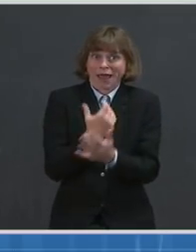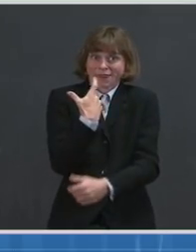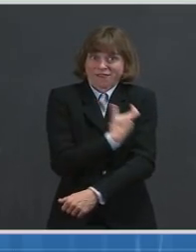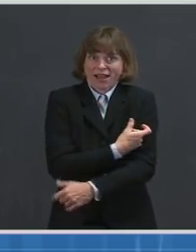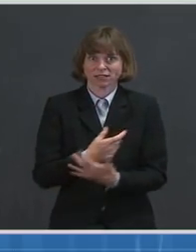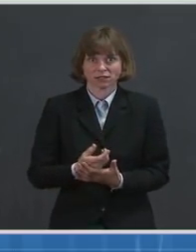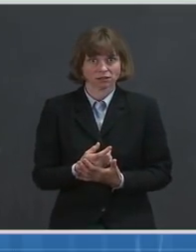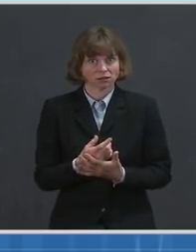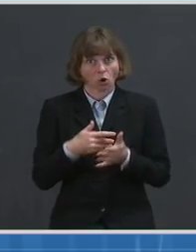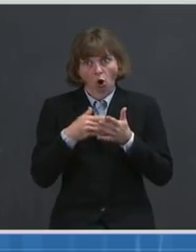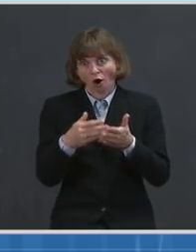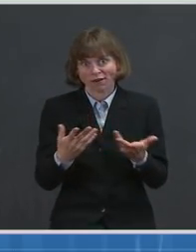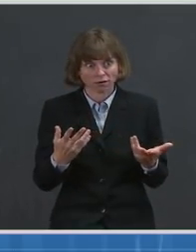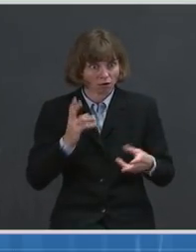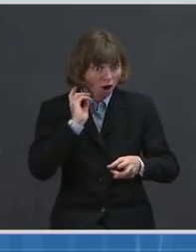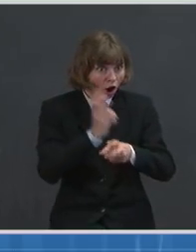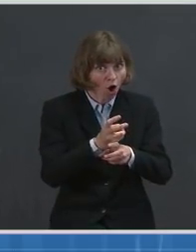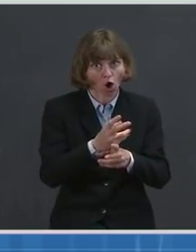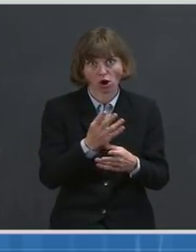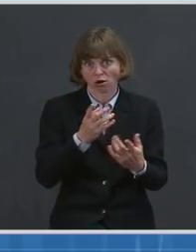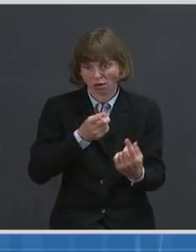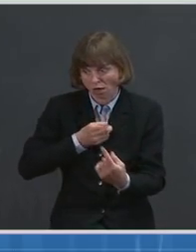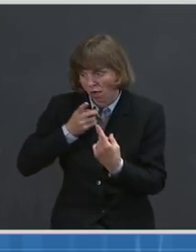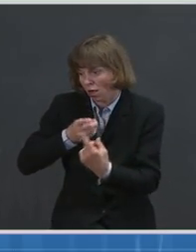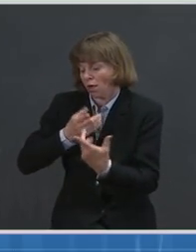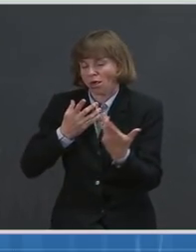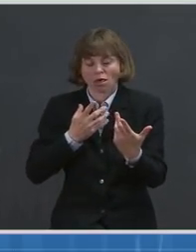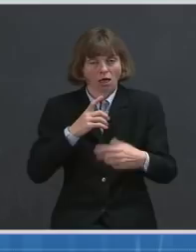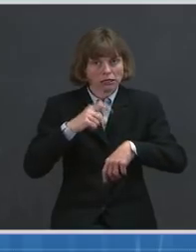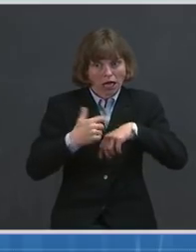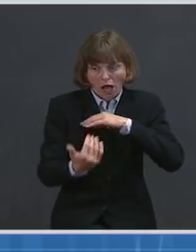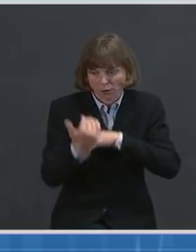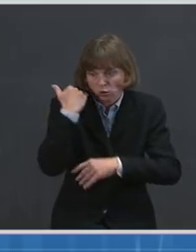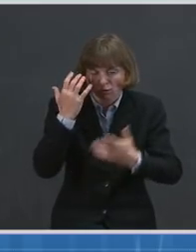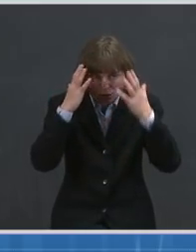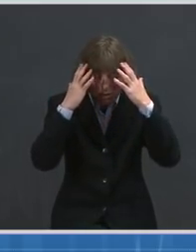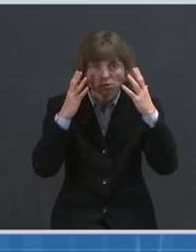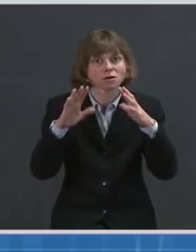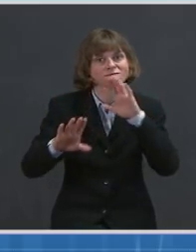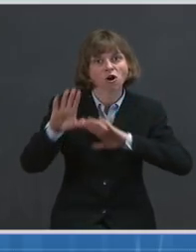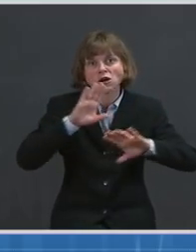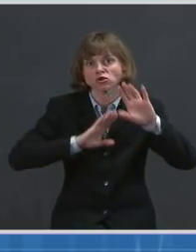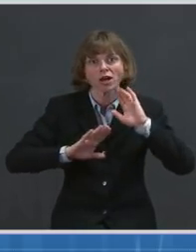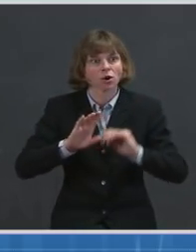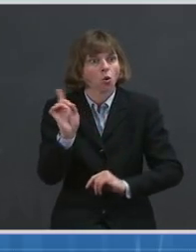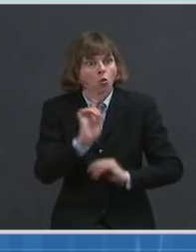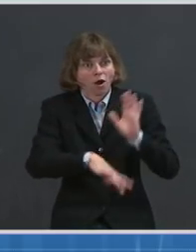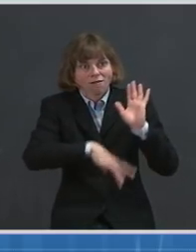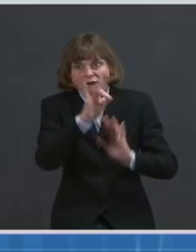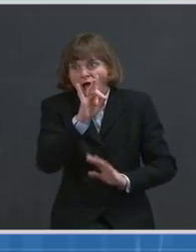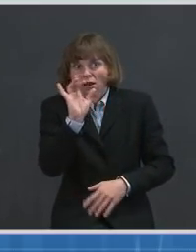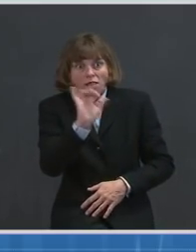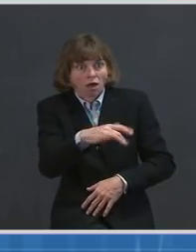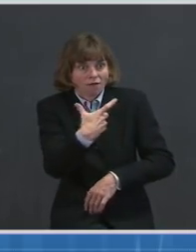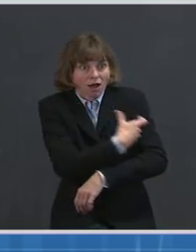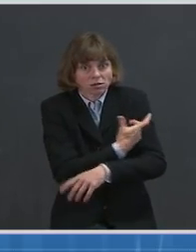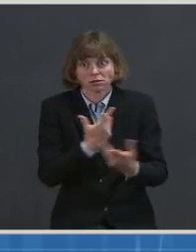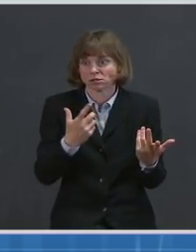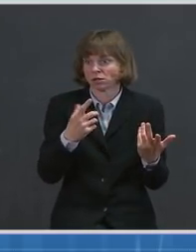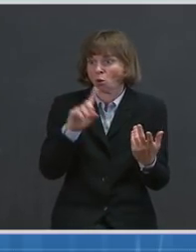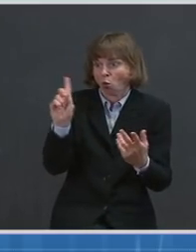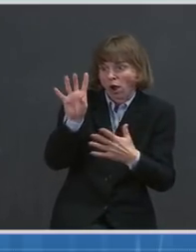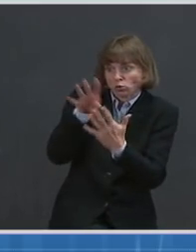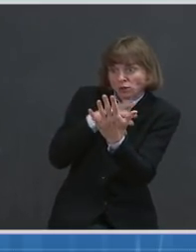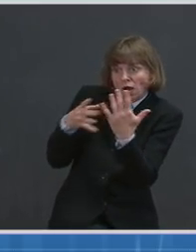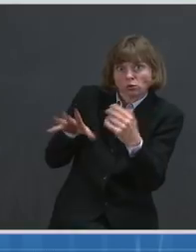too time-consuming, and too frustrating for people to identify where vaccines are available and where to schedule an appointment.